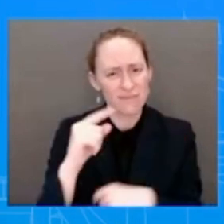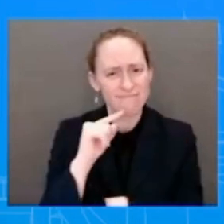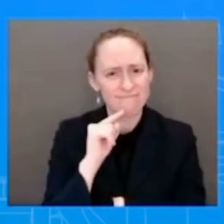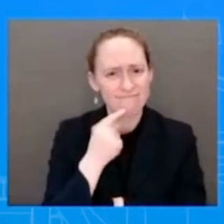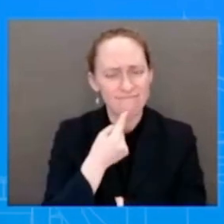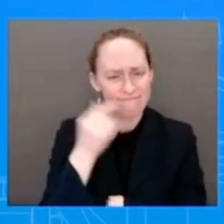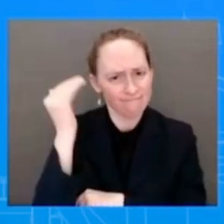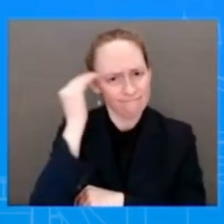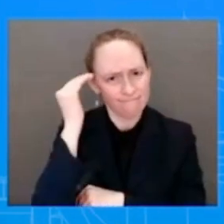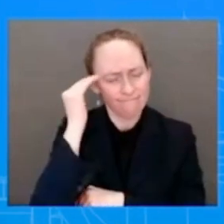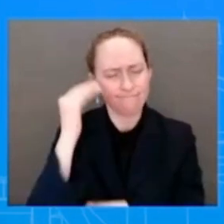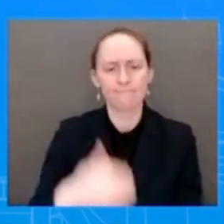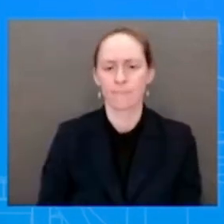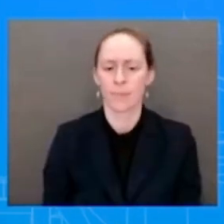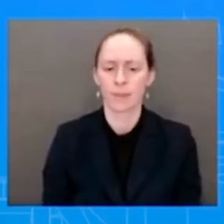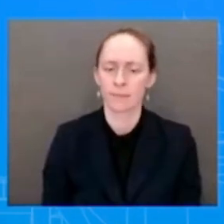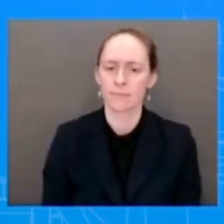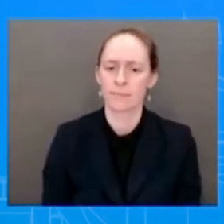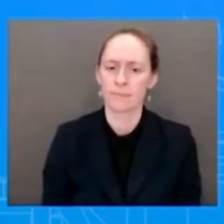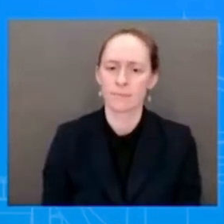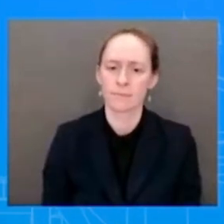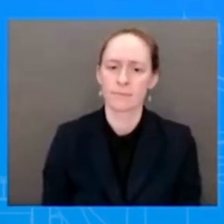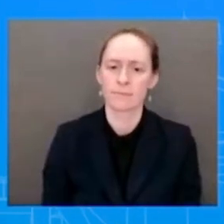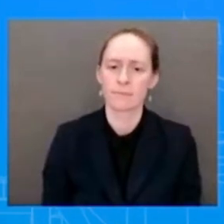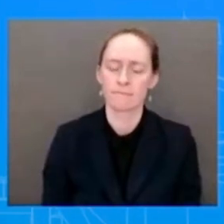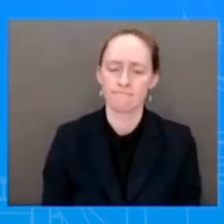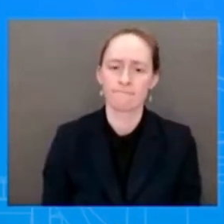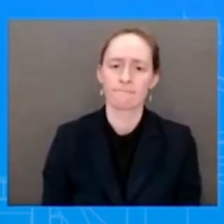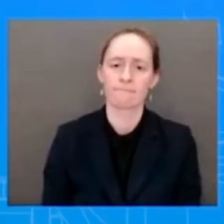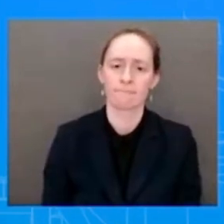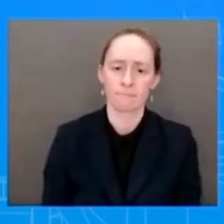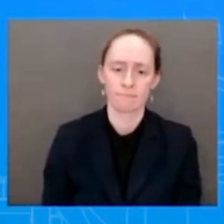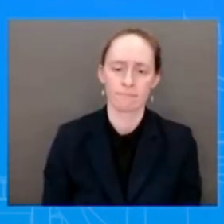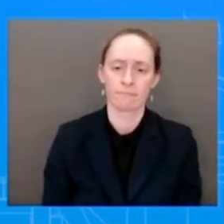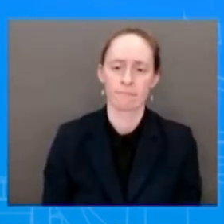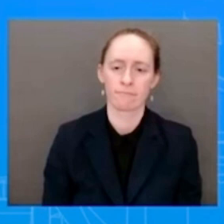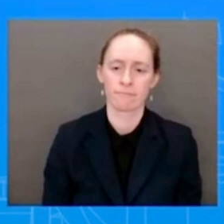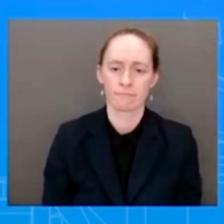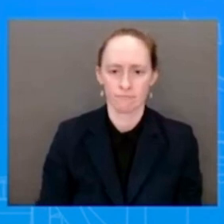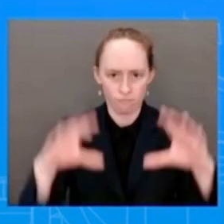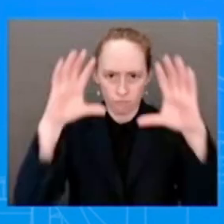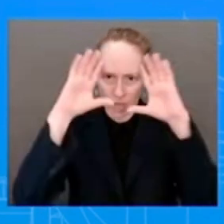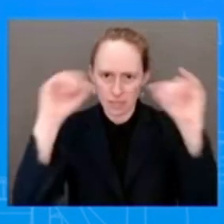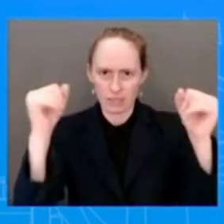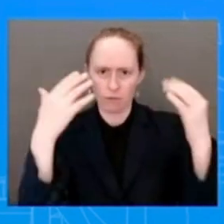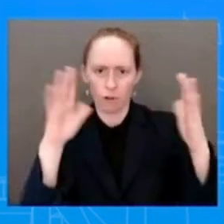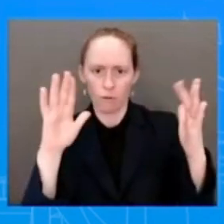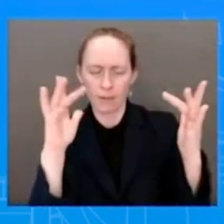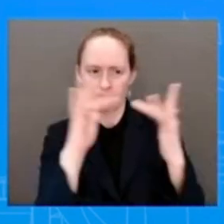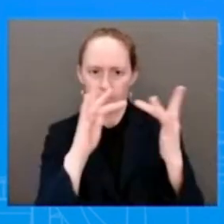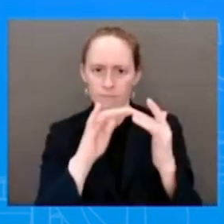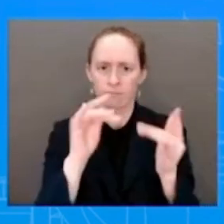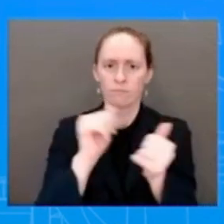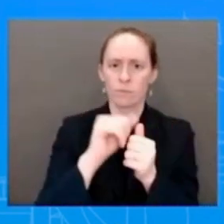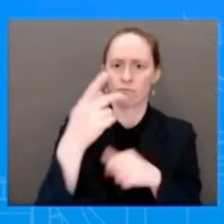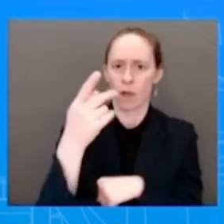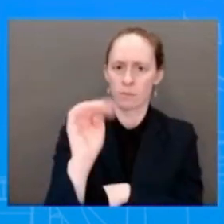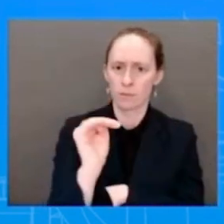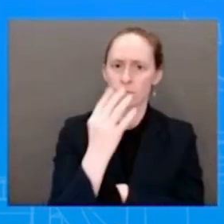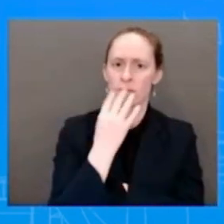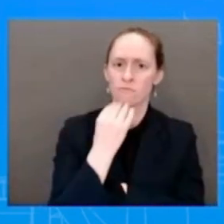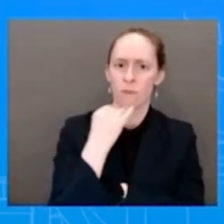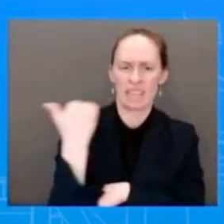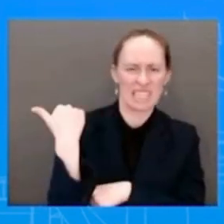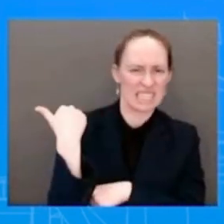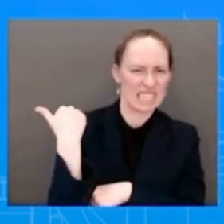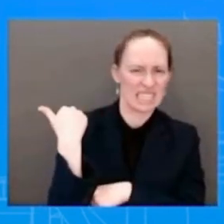You, we have mentioned that the President spoke with the Prime Minister on Friday, and Jake Sullivan, the National Security Advisor, also spoke to his